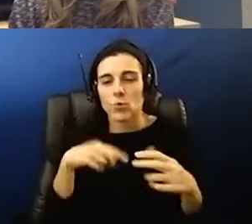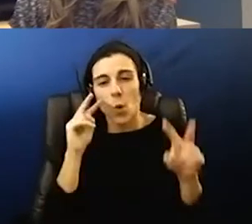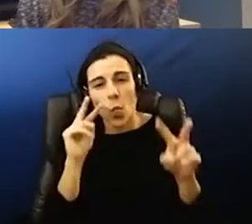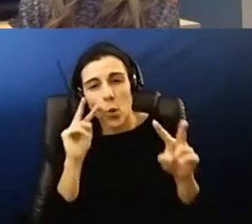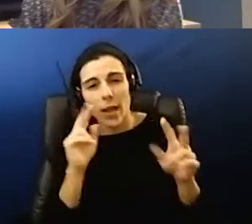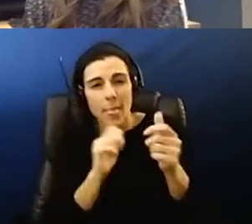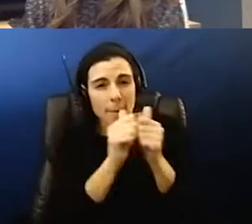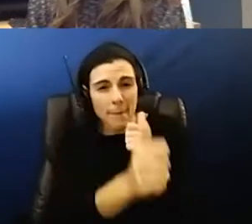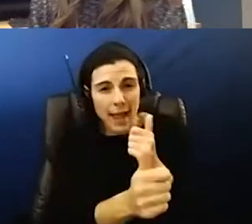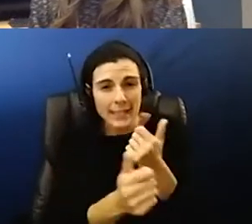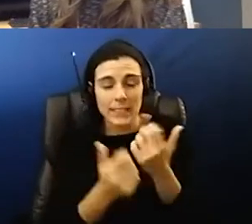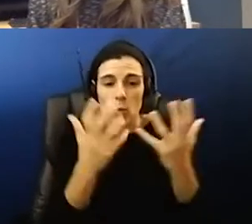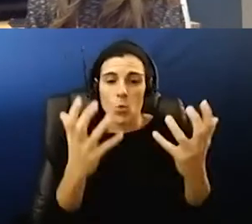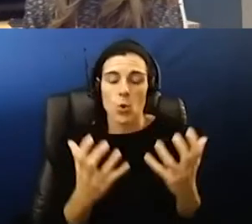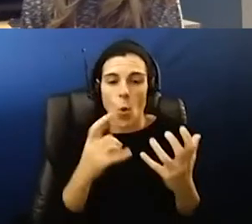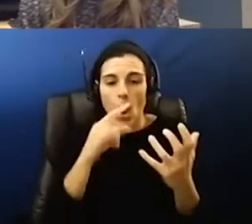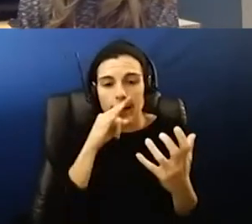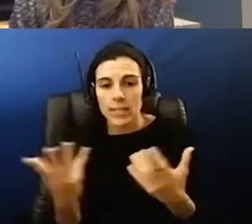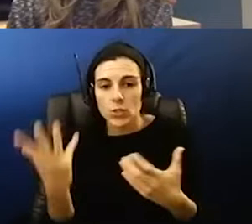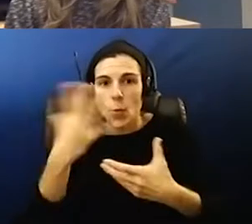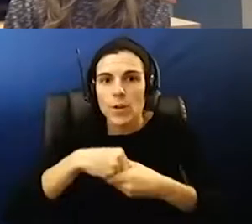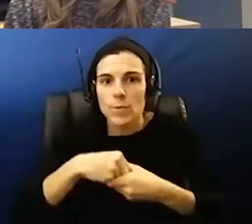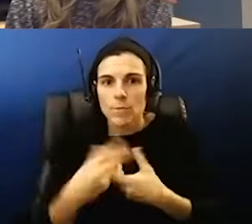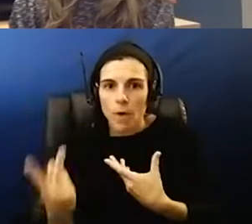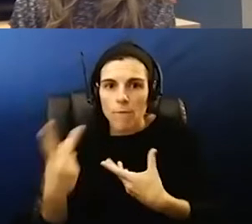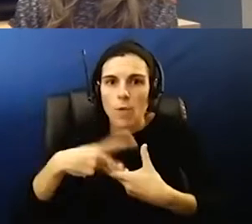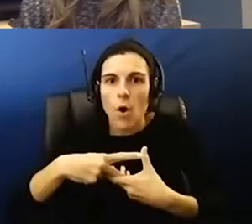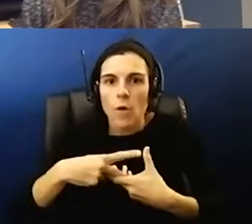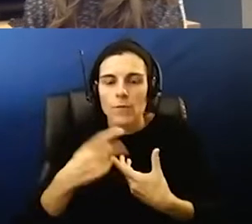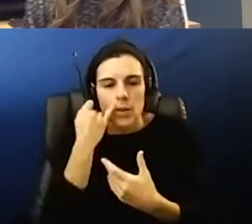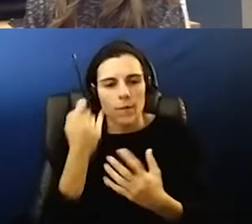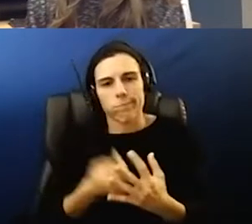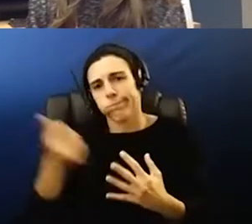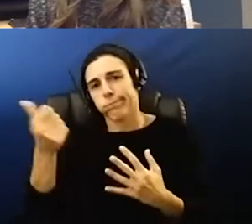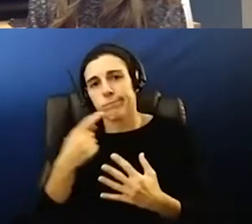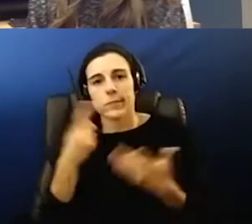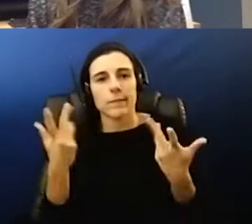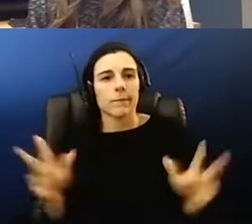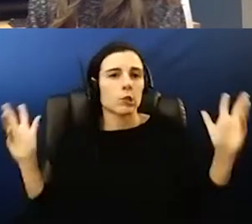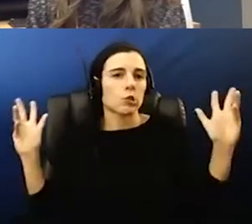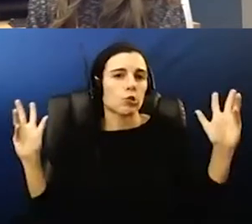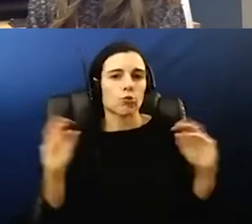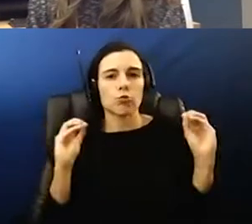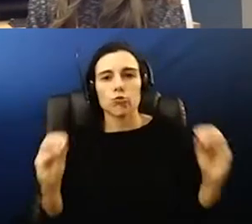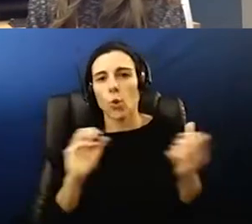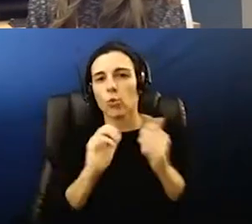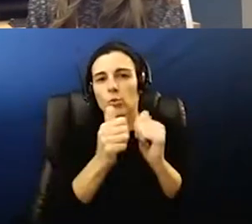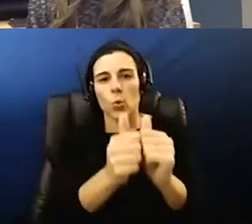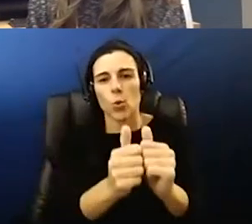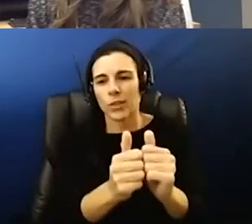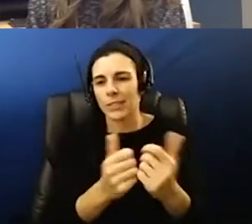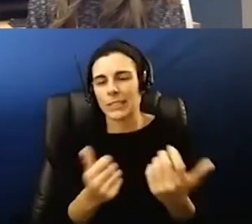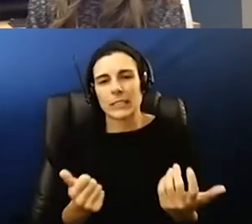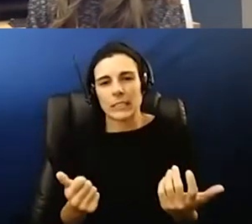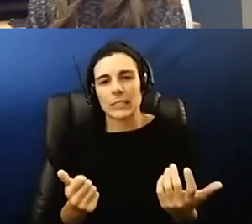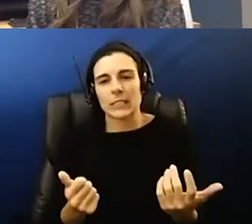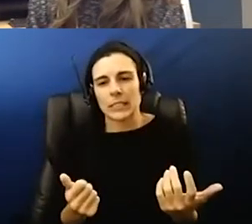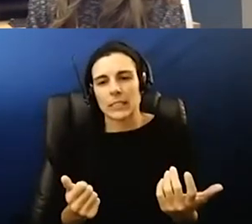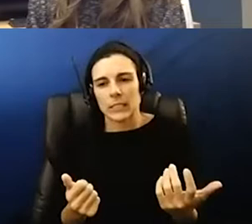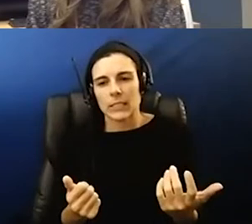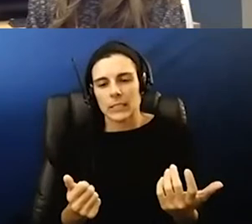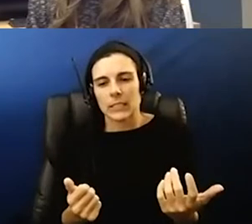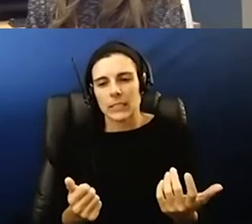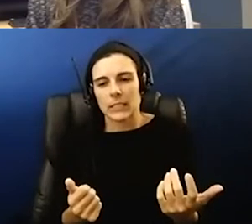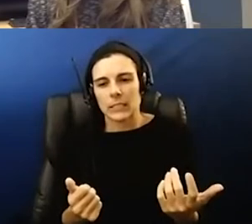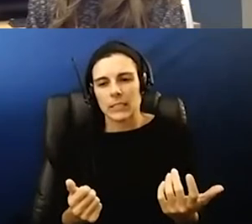eligible to participate and just to do away with that and say we're not going to compete anymore is a pretty um a pretty big